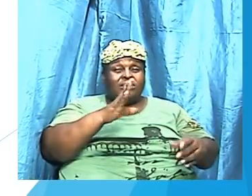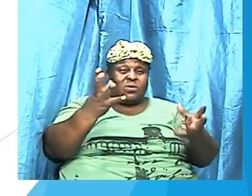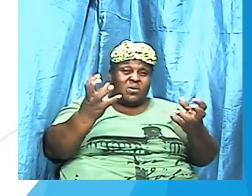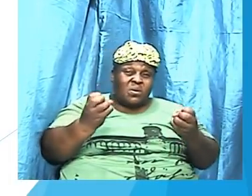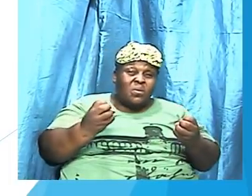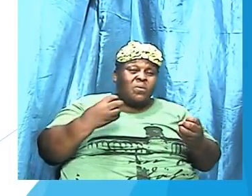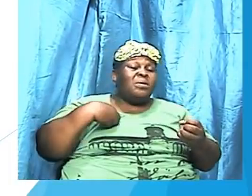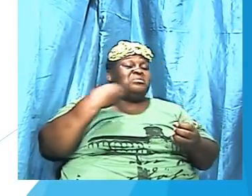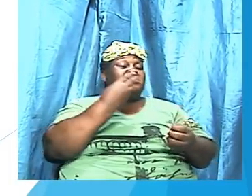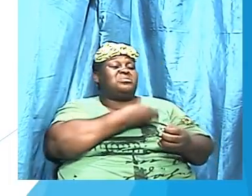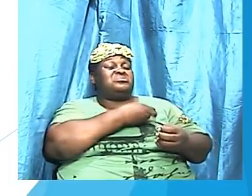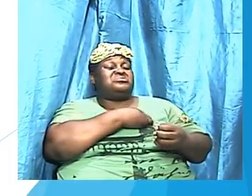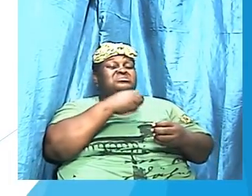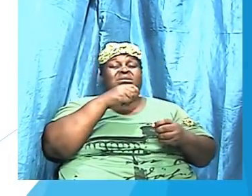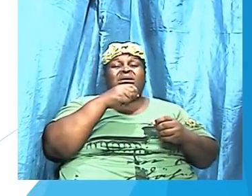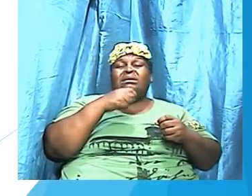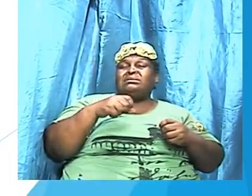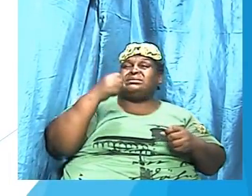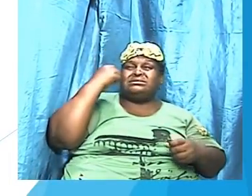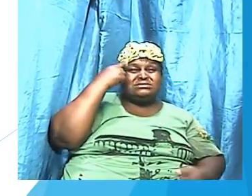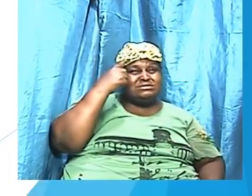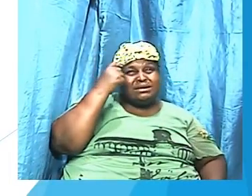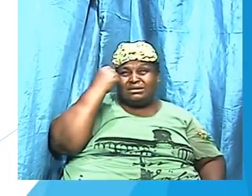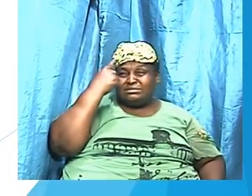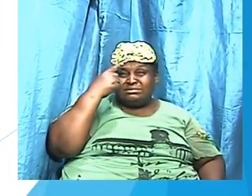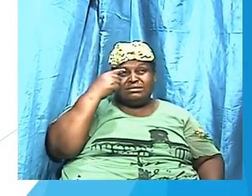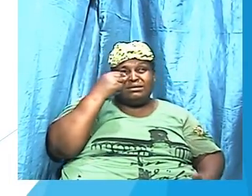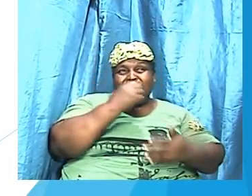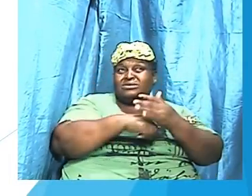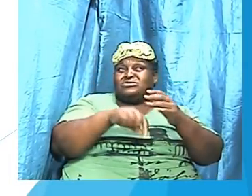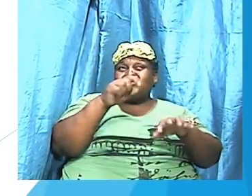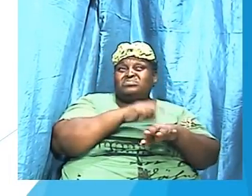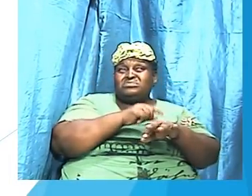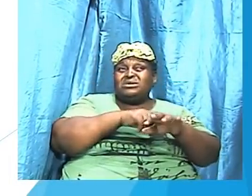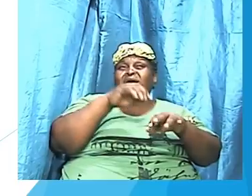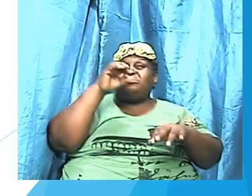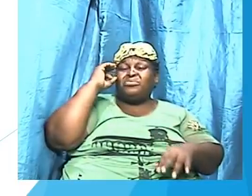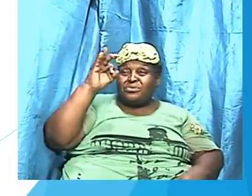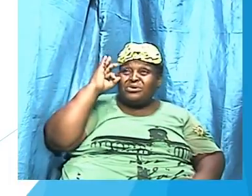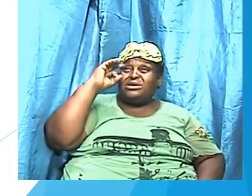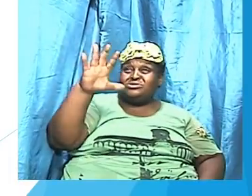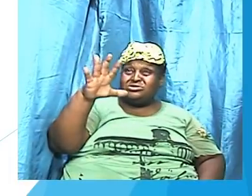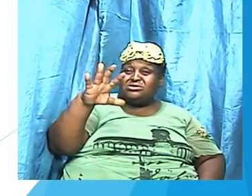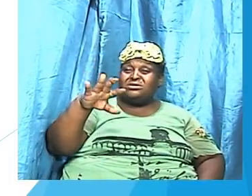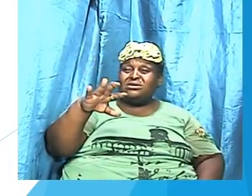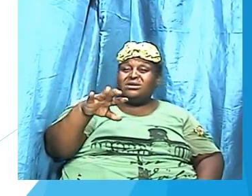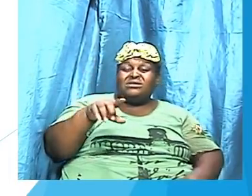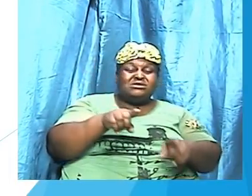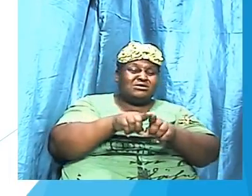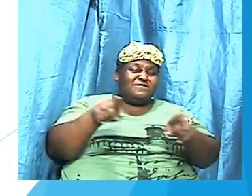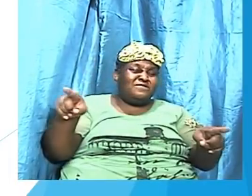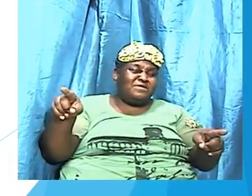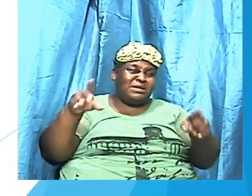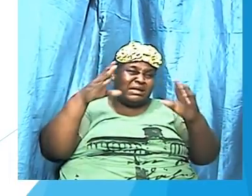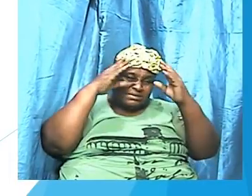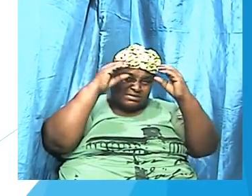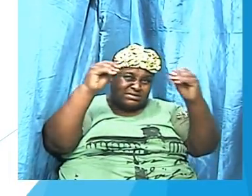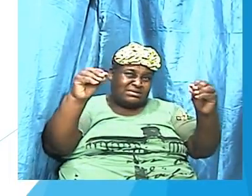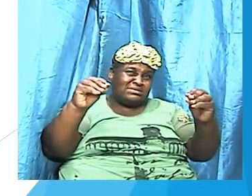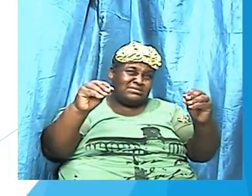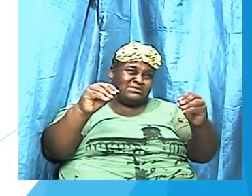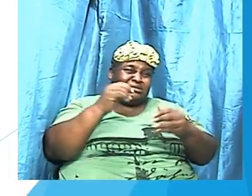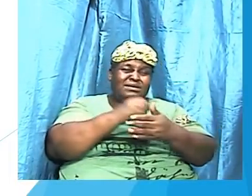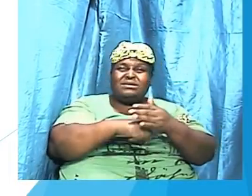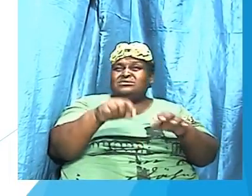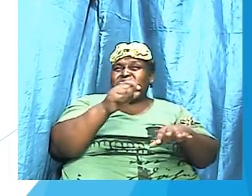understand. Sometimes we preach it and there is a difference between preaching and teaching. And, you know, sometimes when you spend 15 minutes, 20